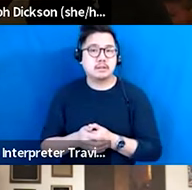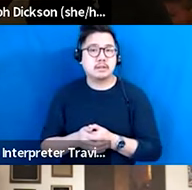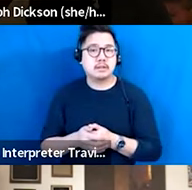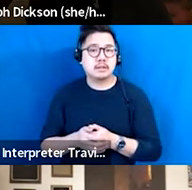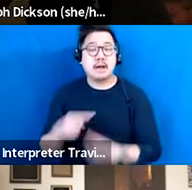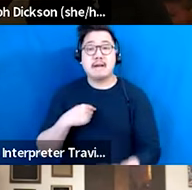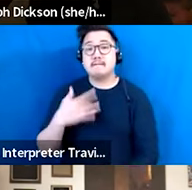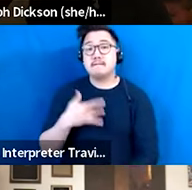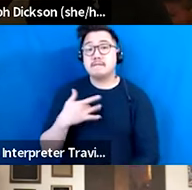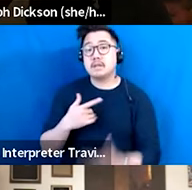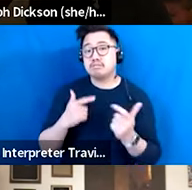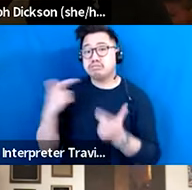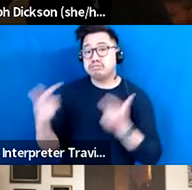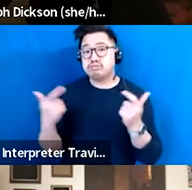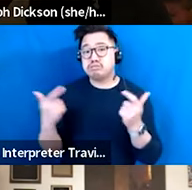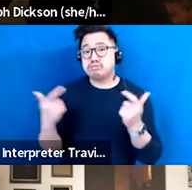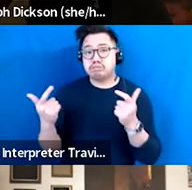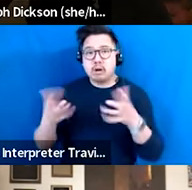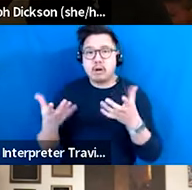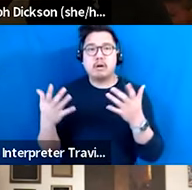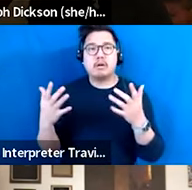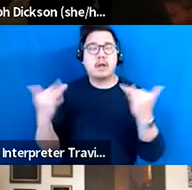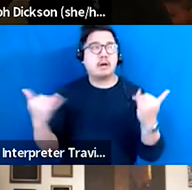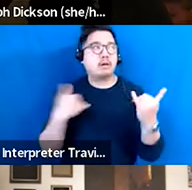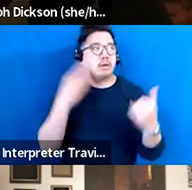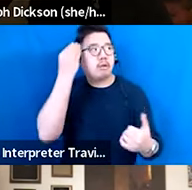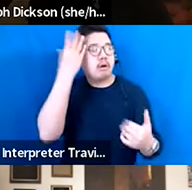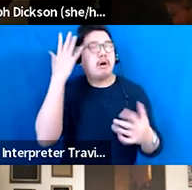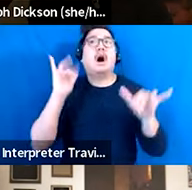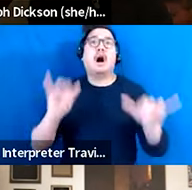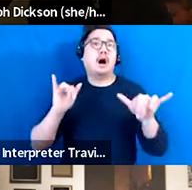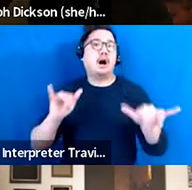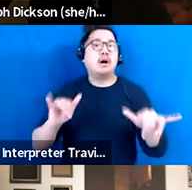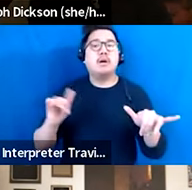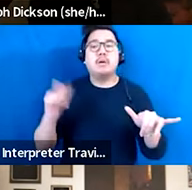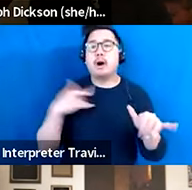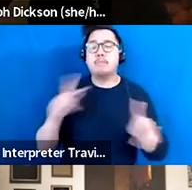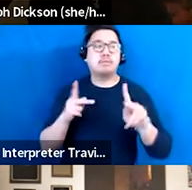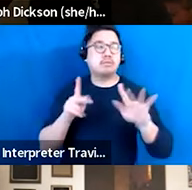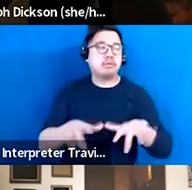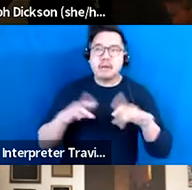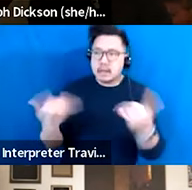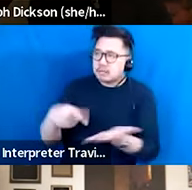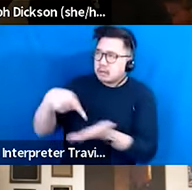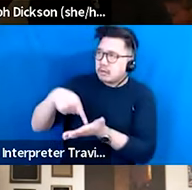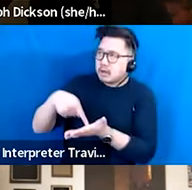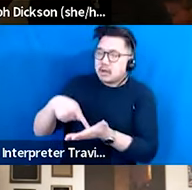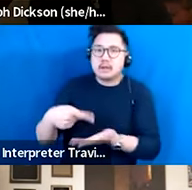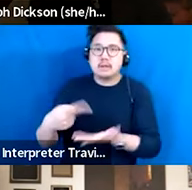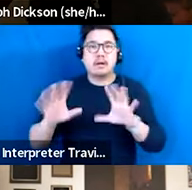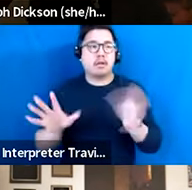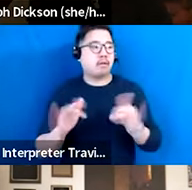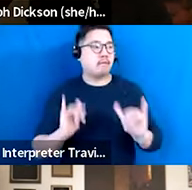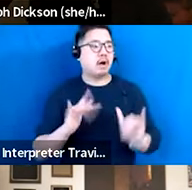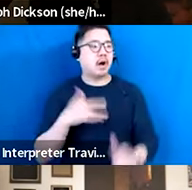bigger organizations are having that aha moment just as people are demanding it appropriately. I think we're realizing, oh, geez, we need to